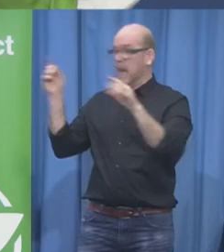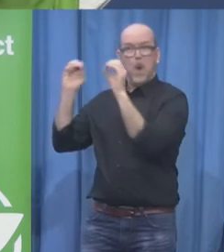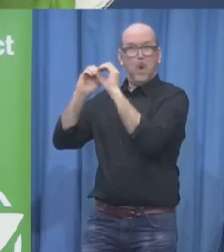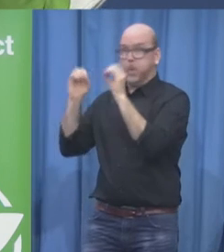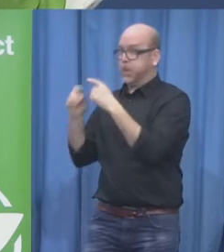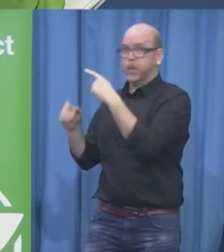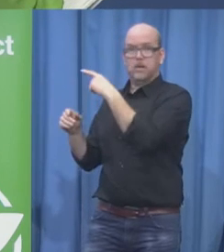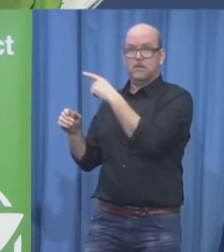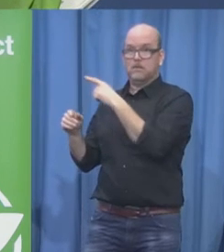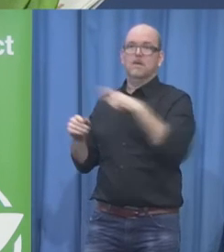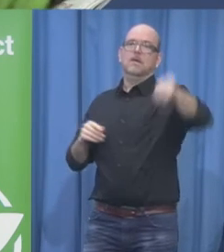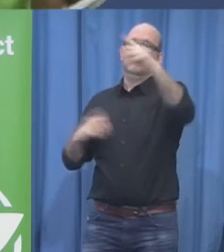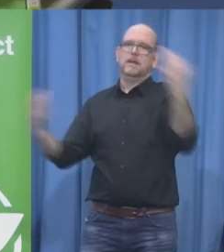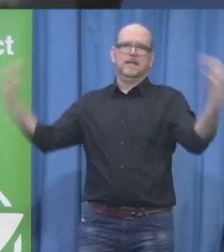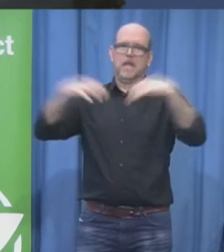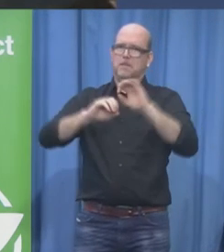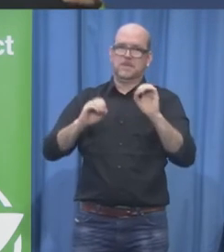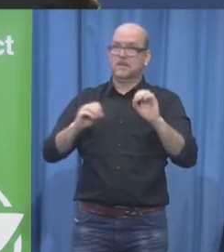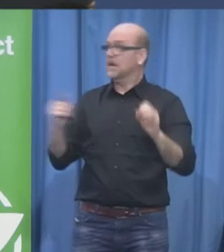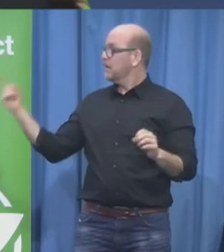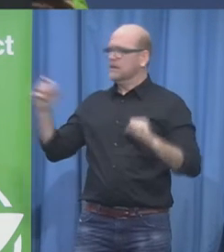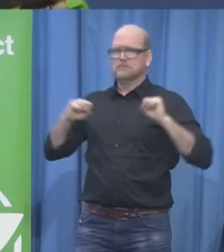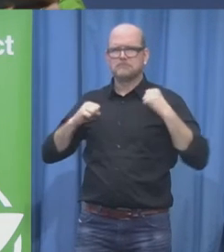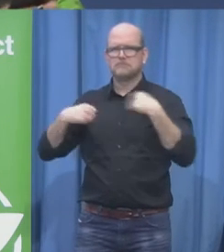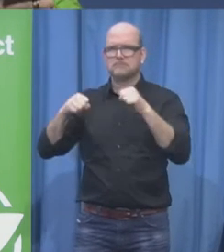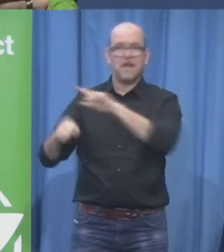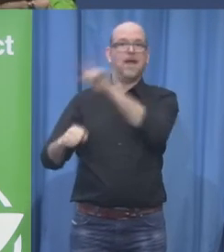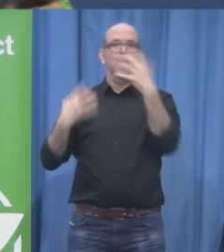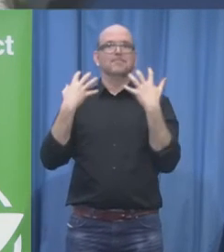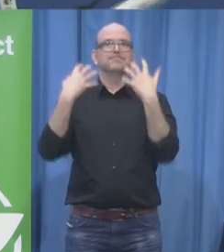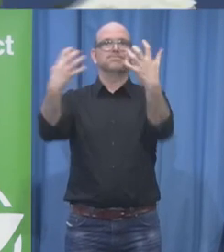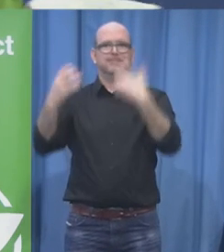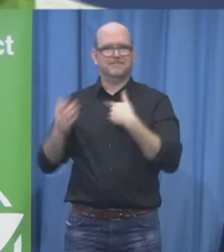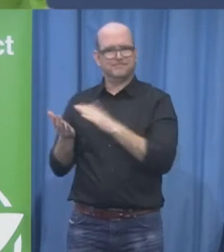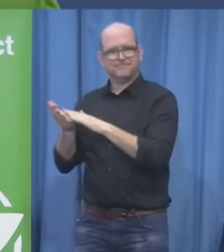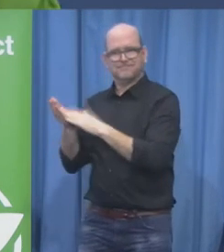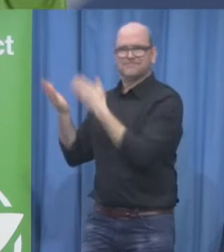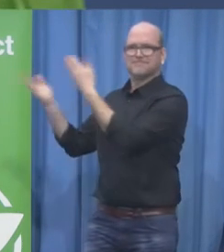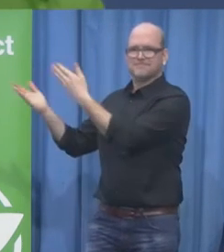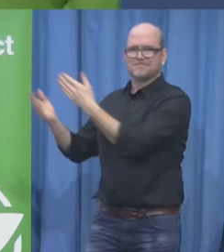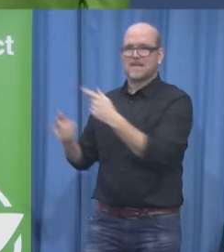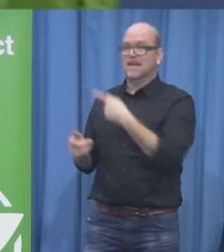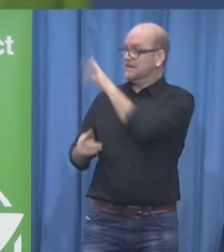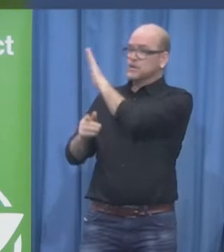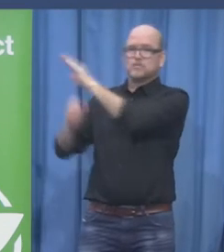really believe for me the dream of Martin Essel so Martin please